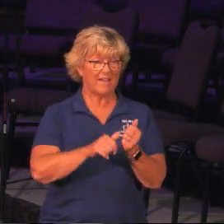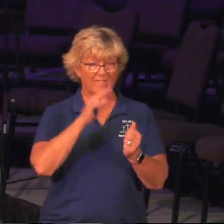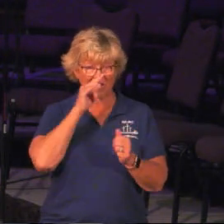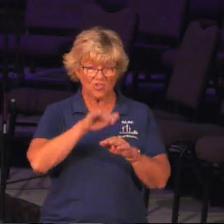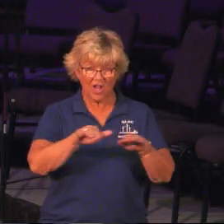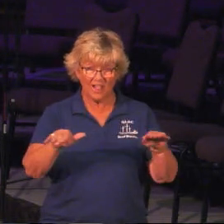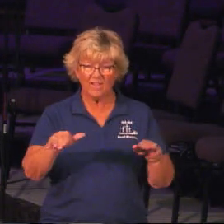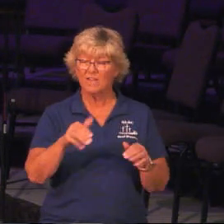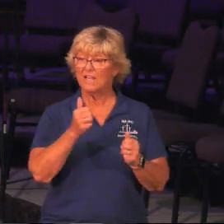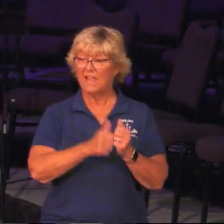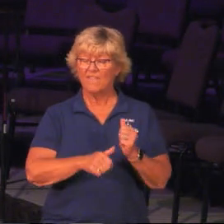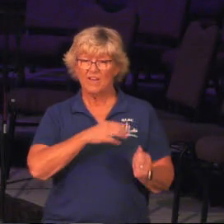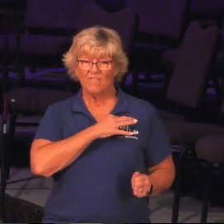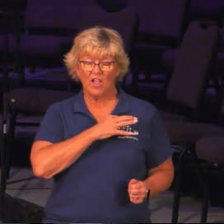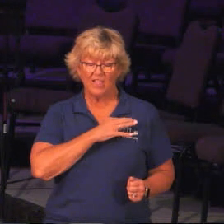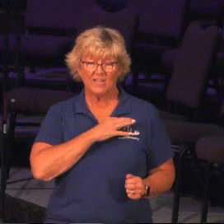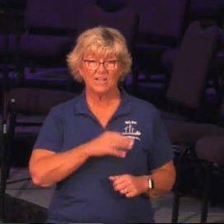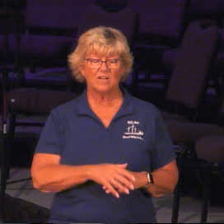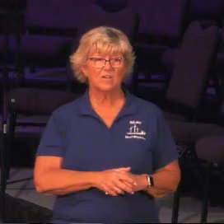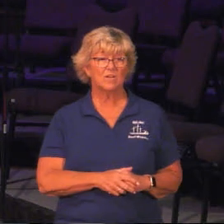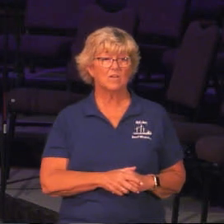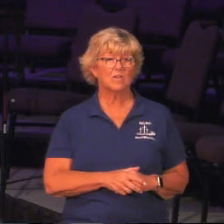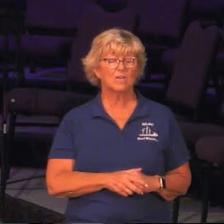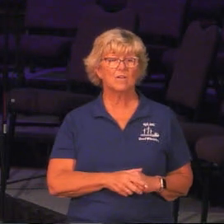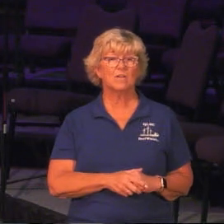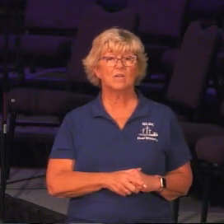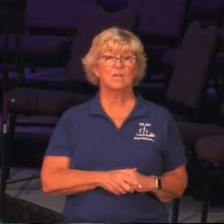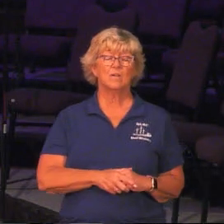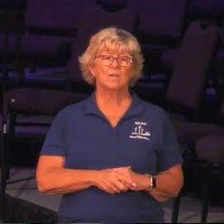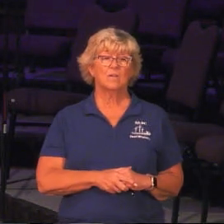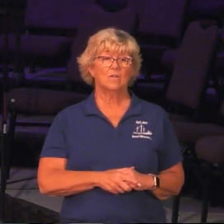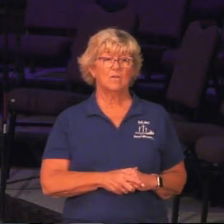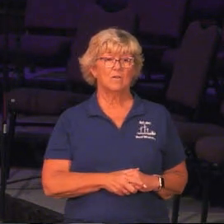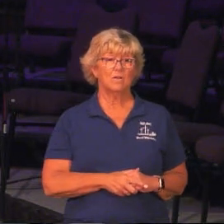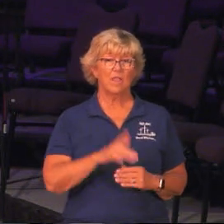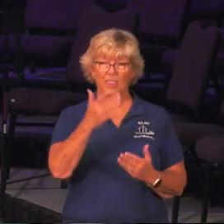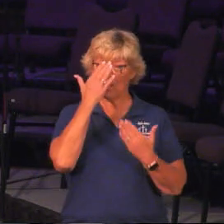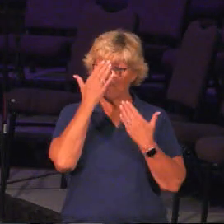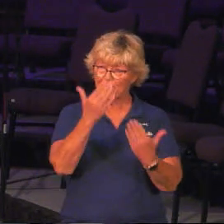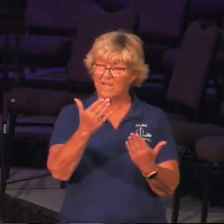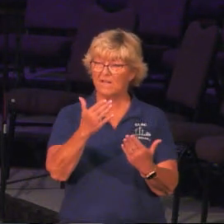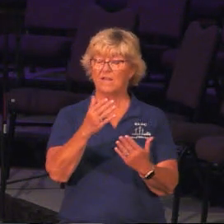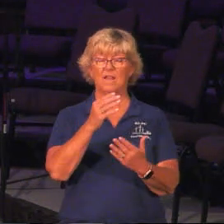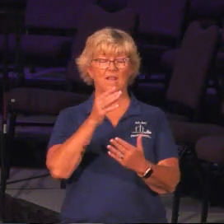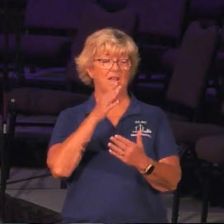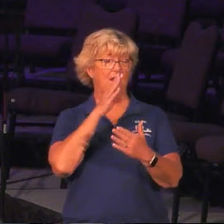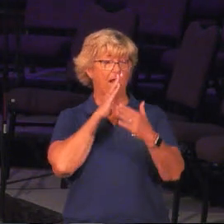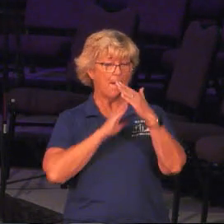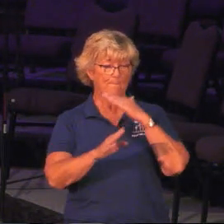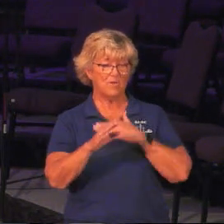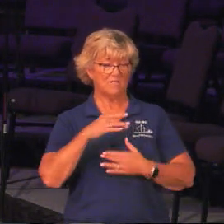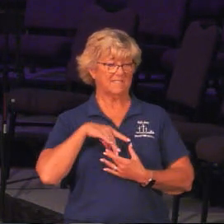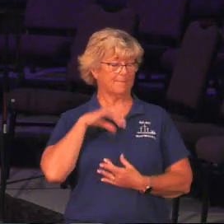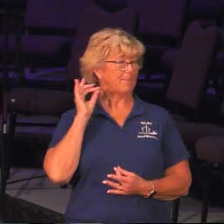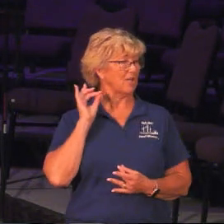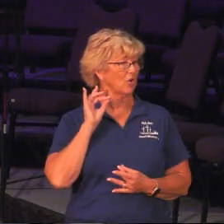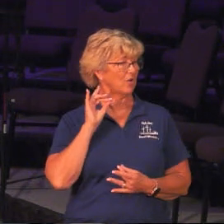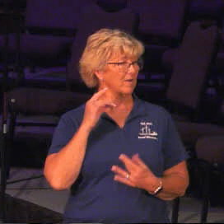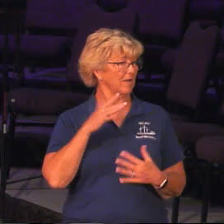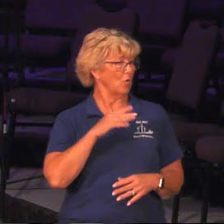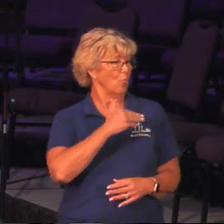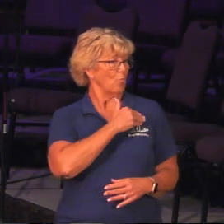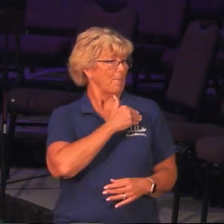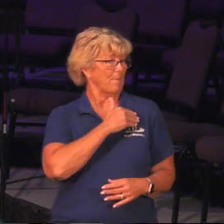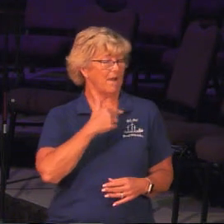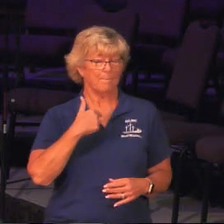and every volunteer was an obedient and humble spirit. It reminded